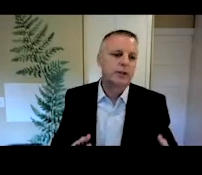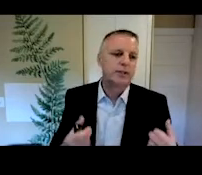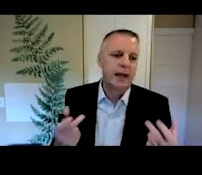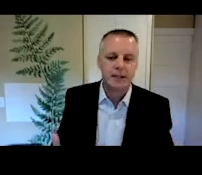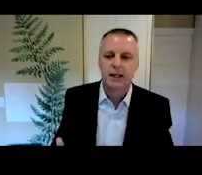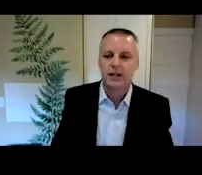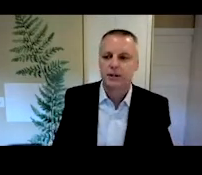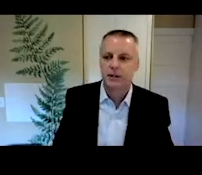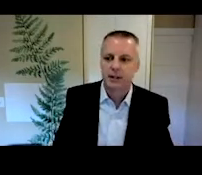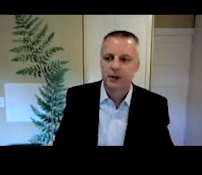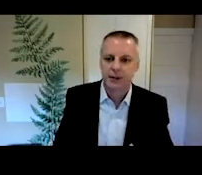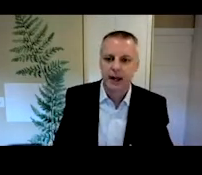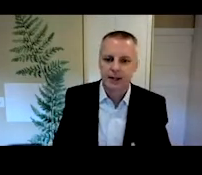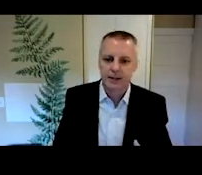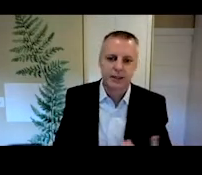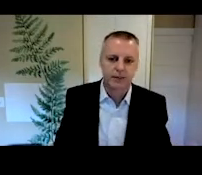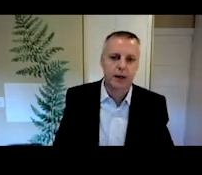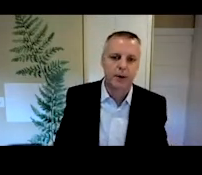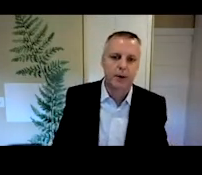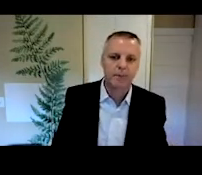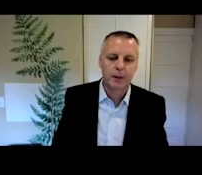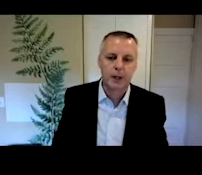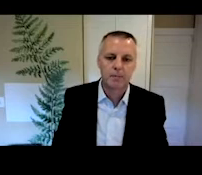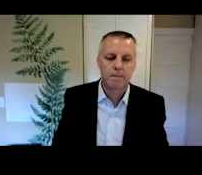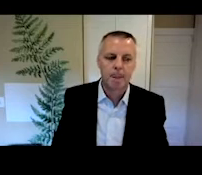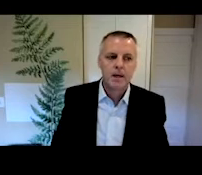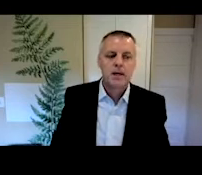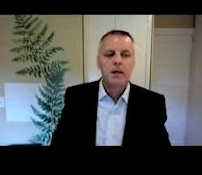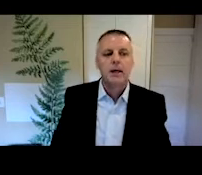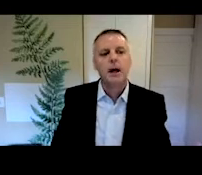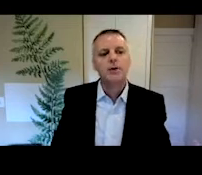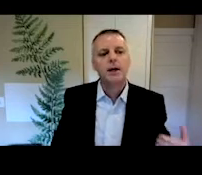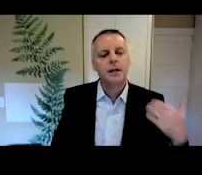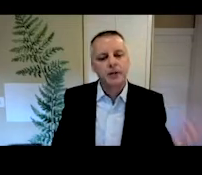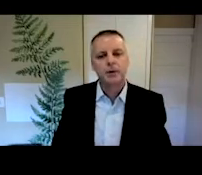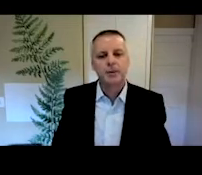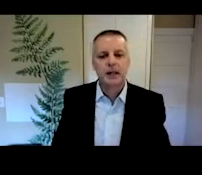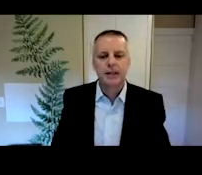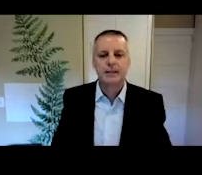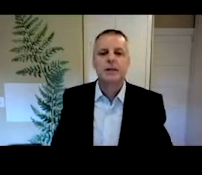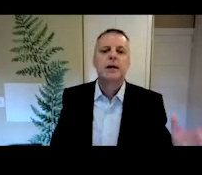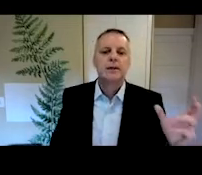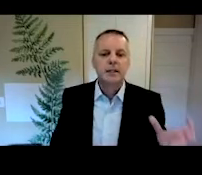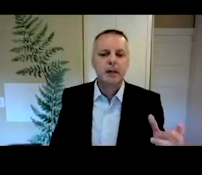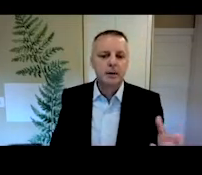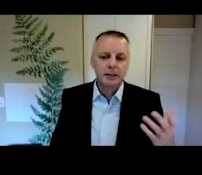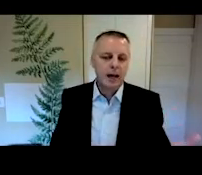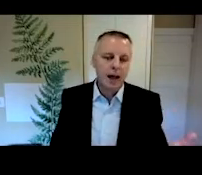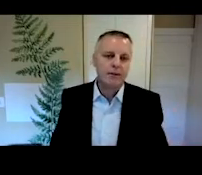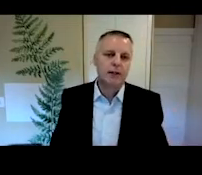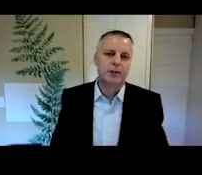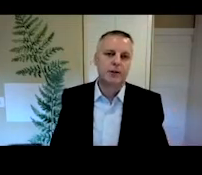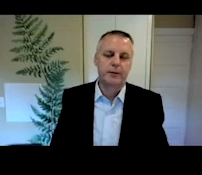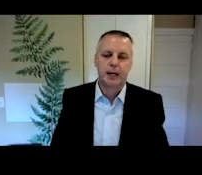false starts and hesitations and things like that. Hesitation phenomena. Okay. In contrast, unscripted texts, that speaker